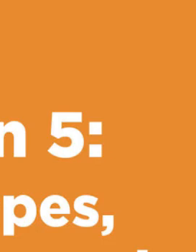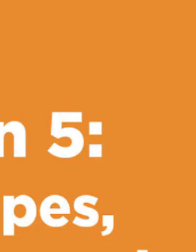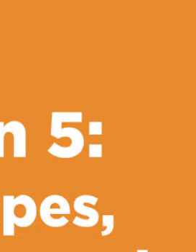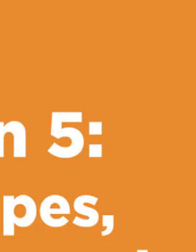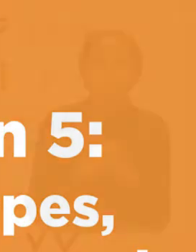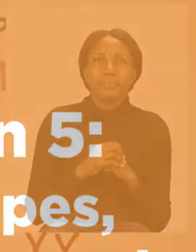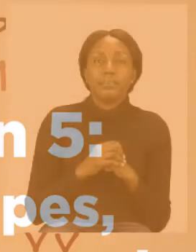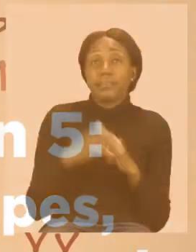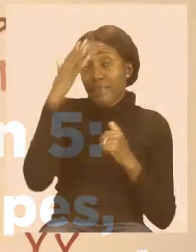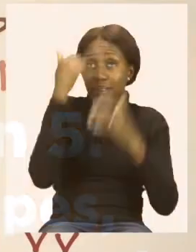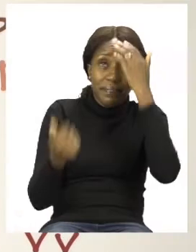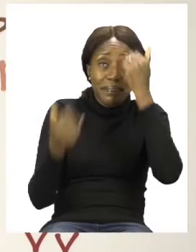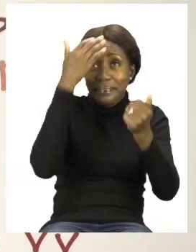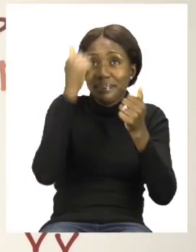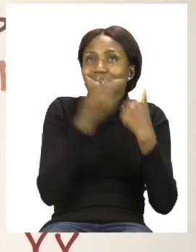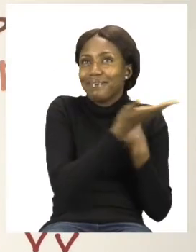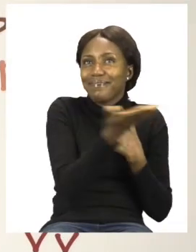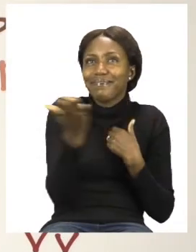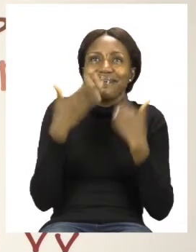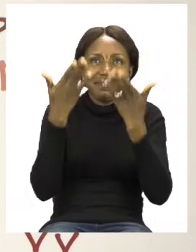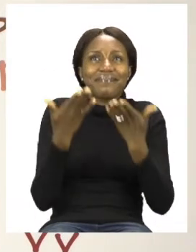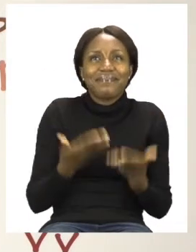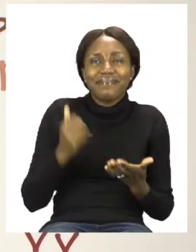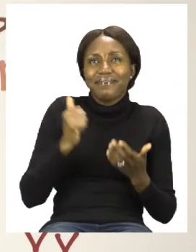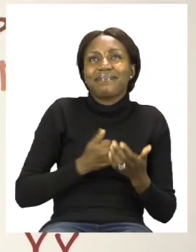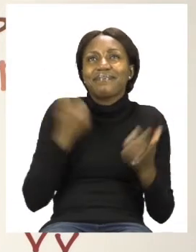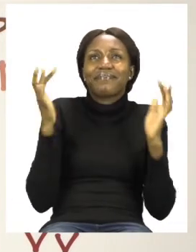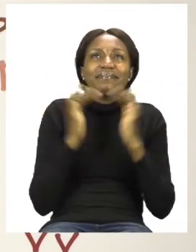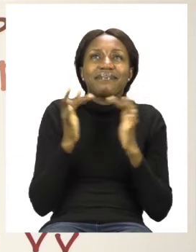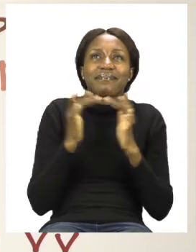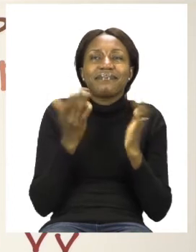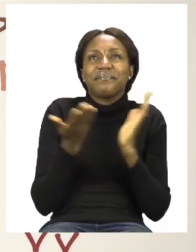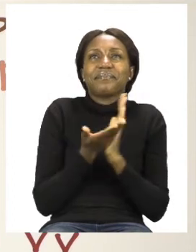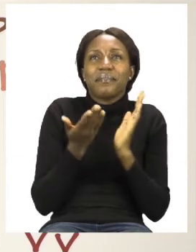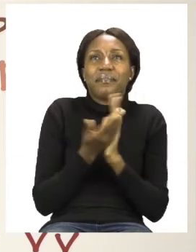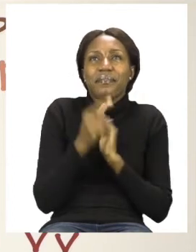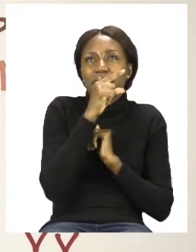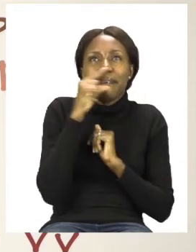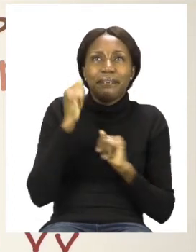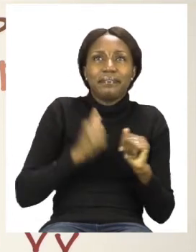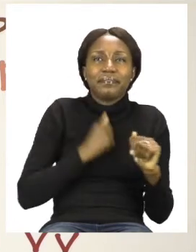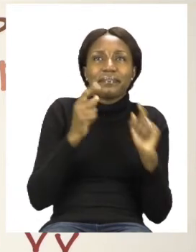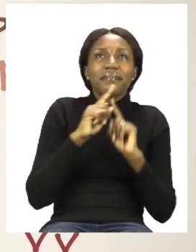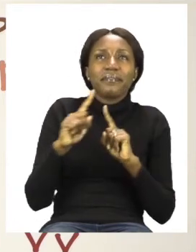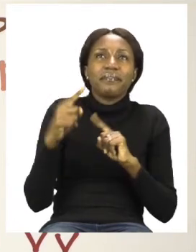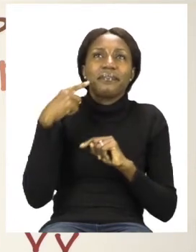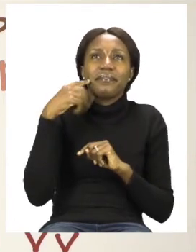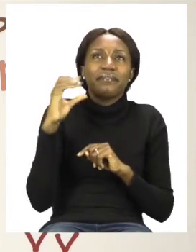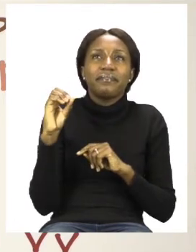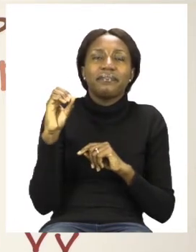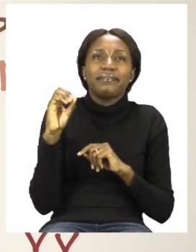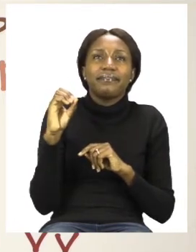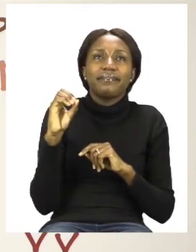Hello everyone and welcome to MyZone Online School. My name is Teacher